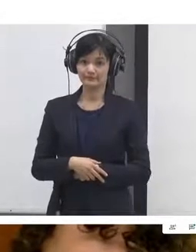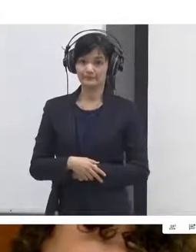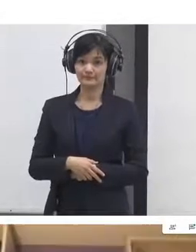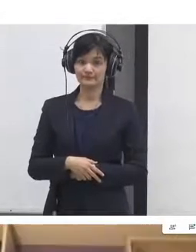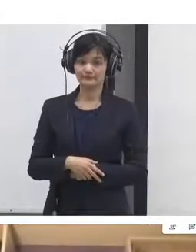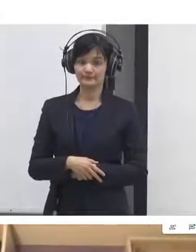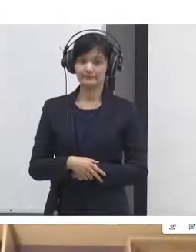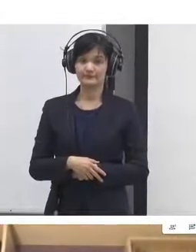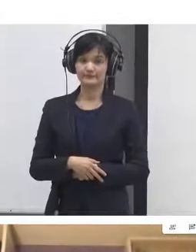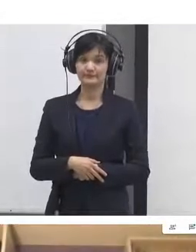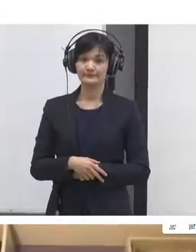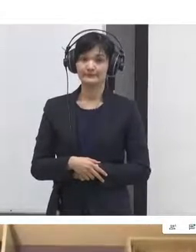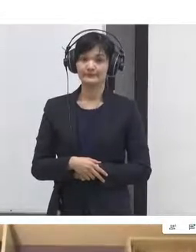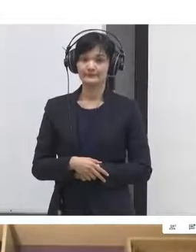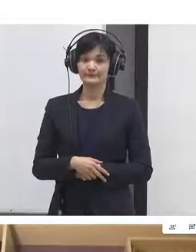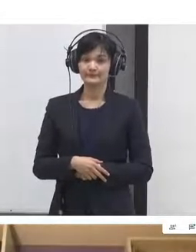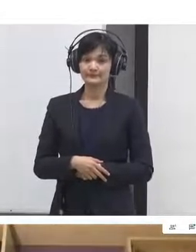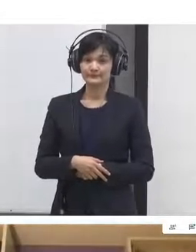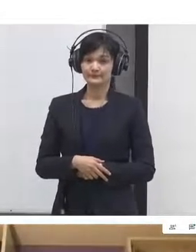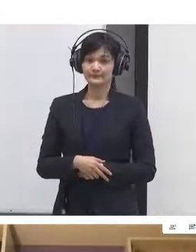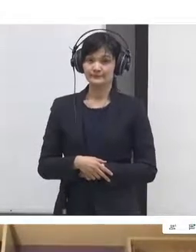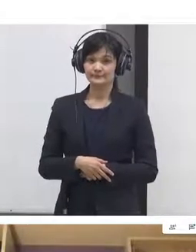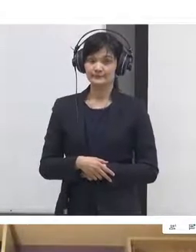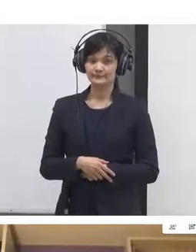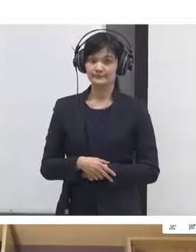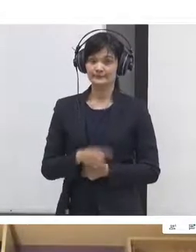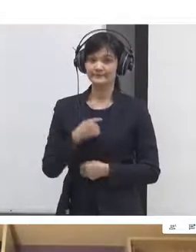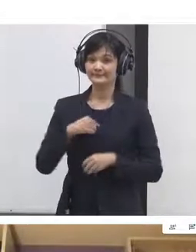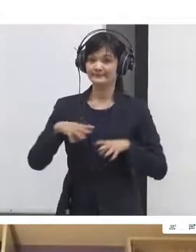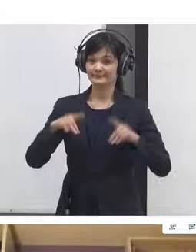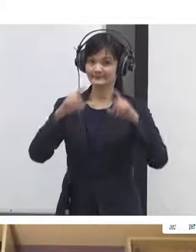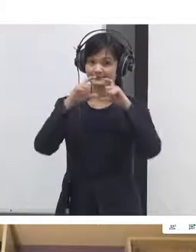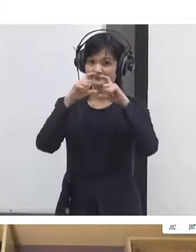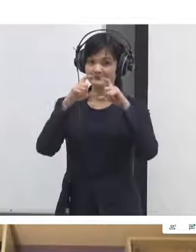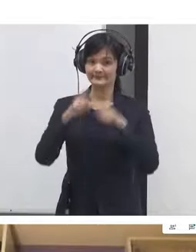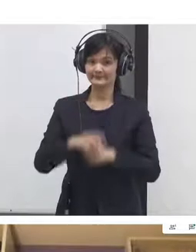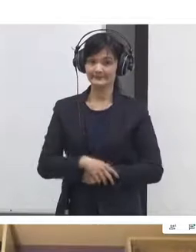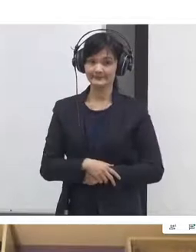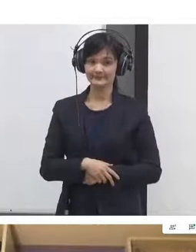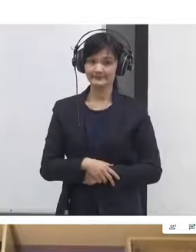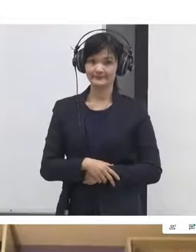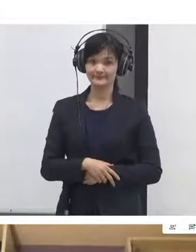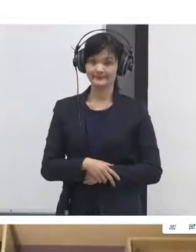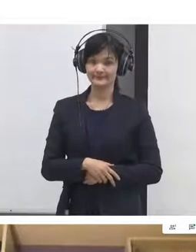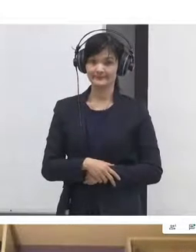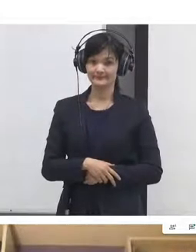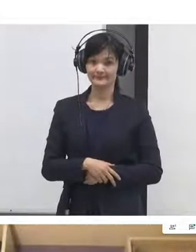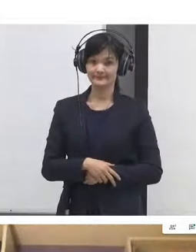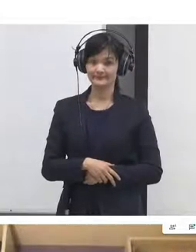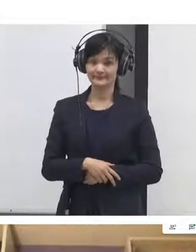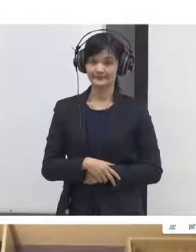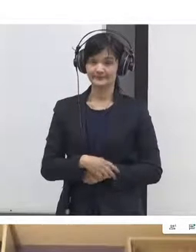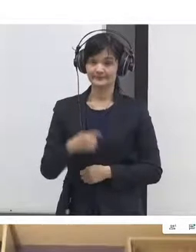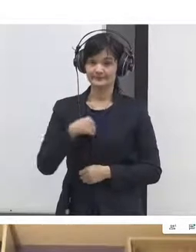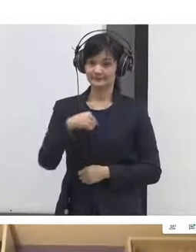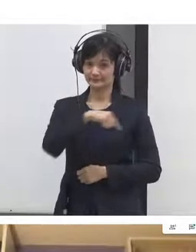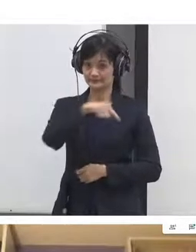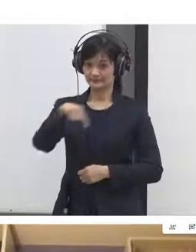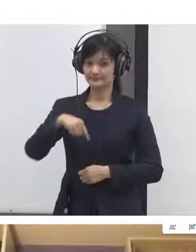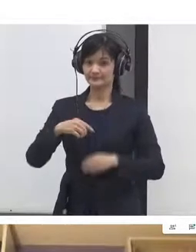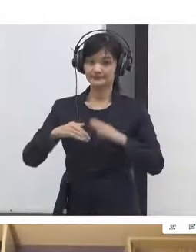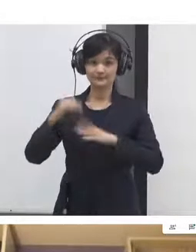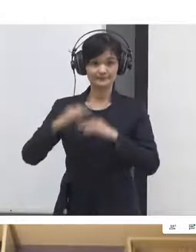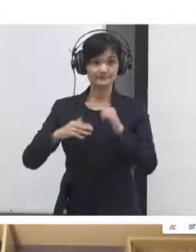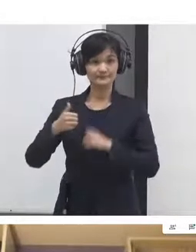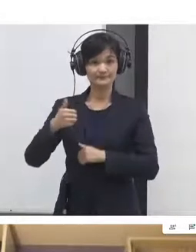I'll have a go at that one first the facilitators that we've been working with mostly in the